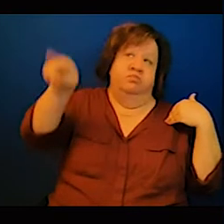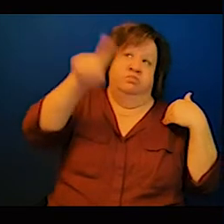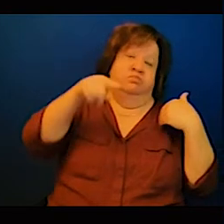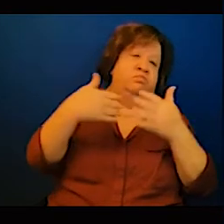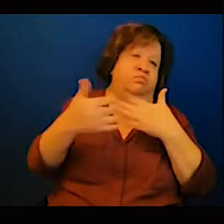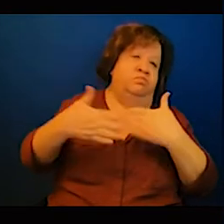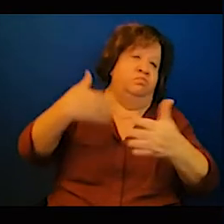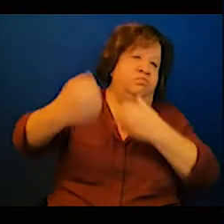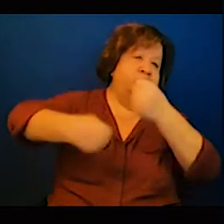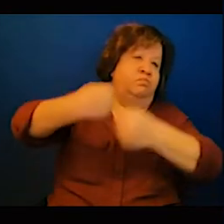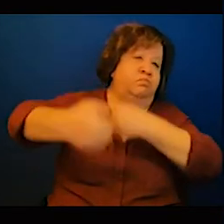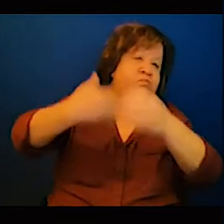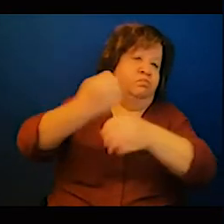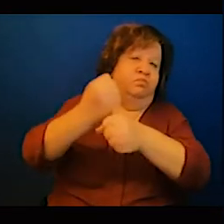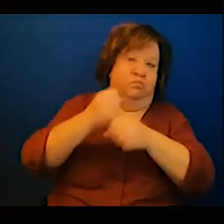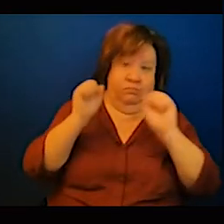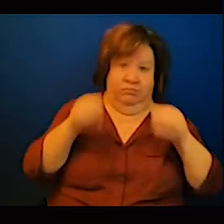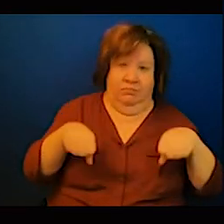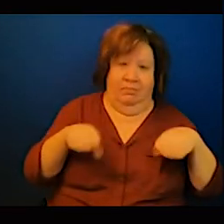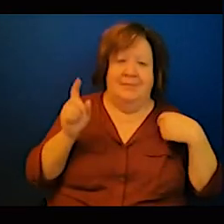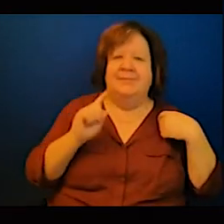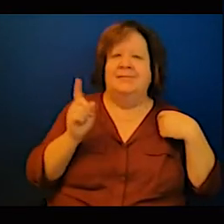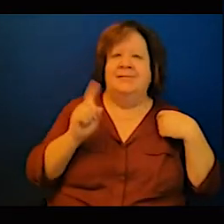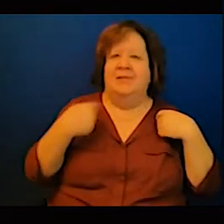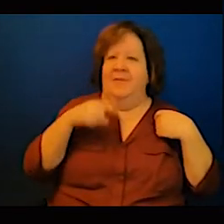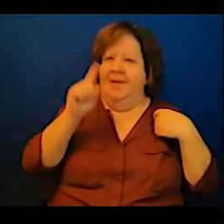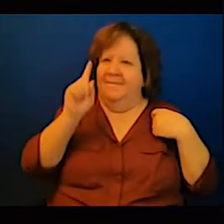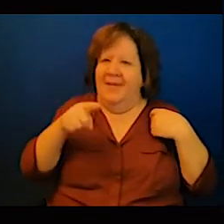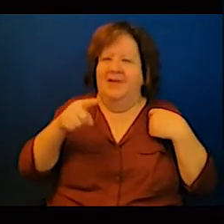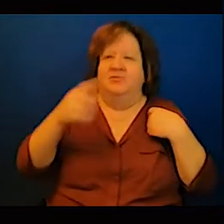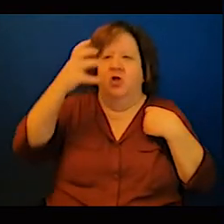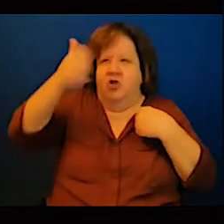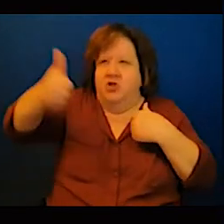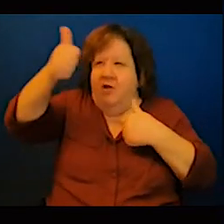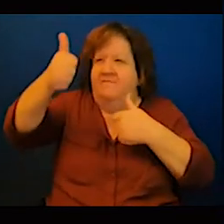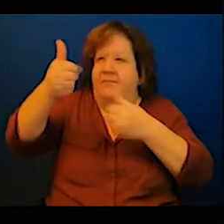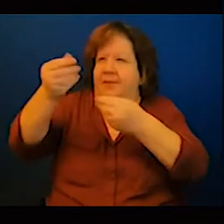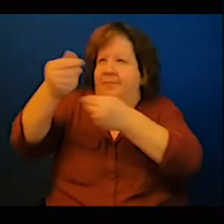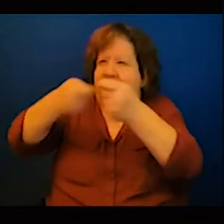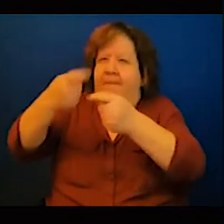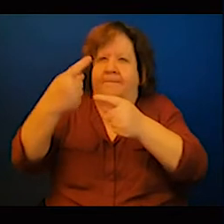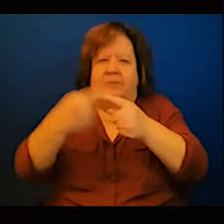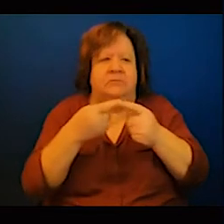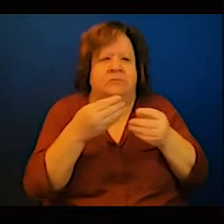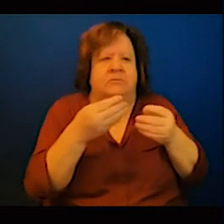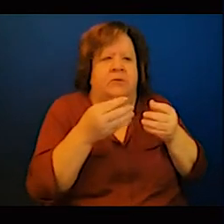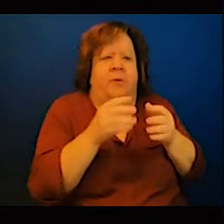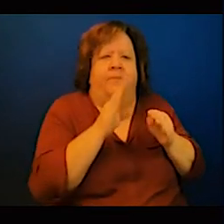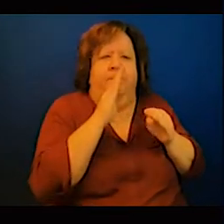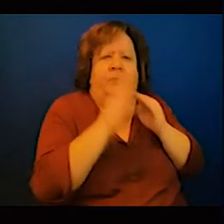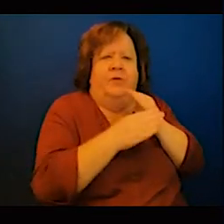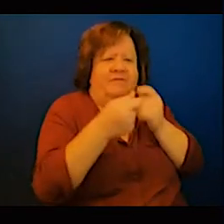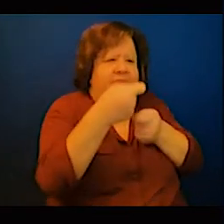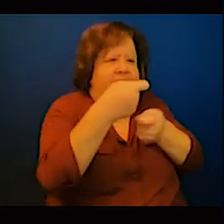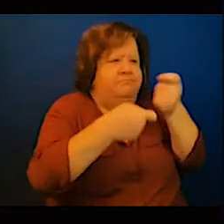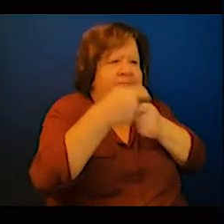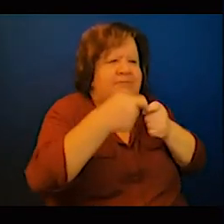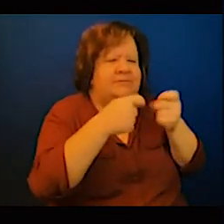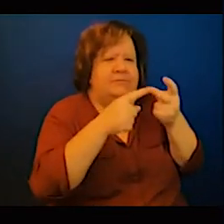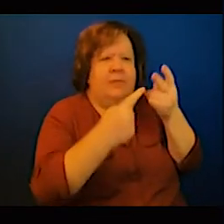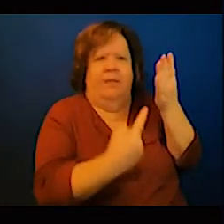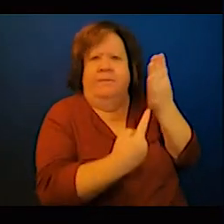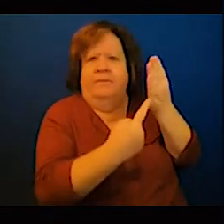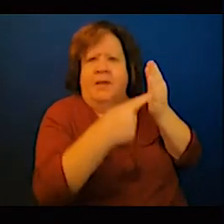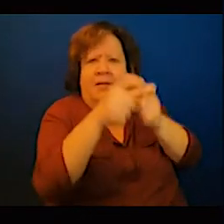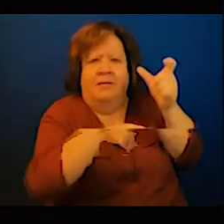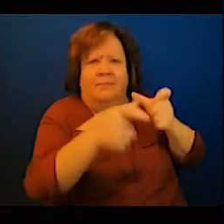is there enough, uh, incentivization? Are we incentivizing them enough, um, to, towards,